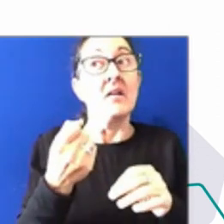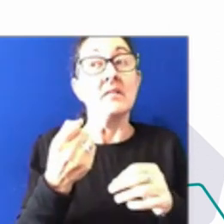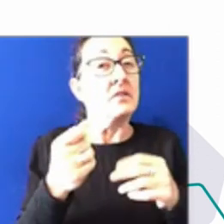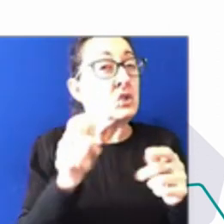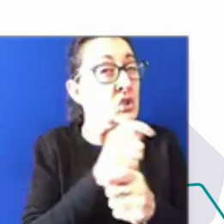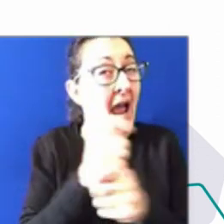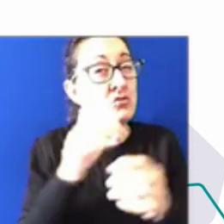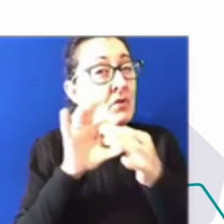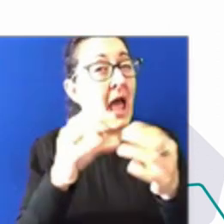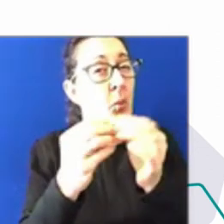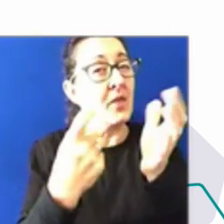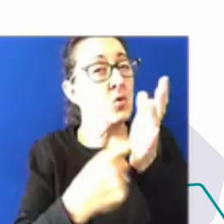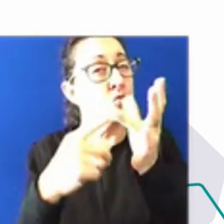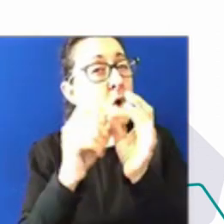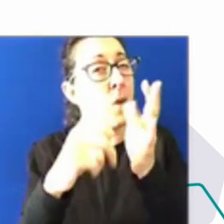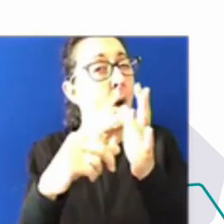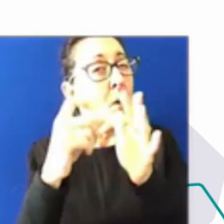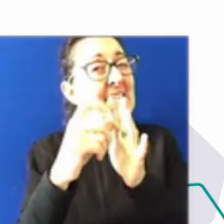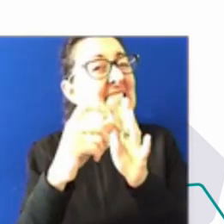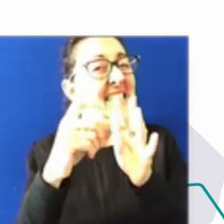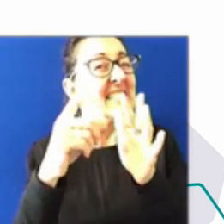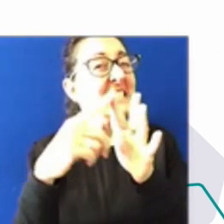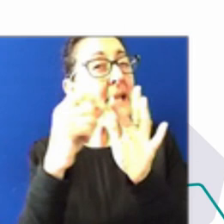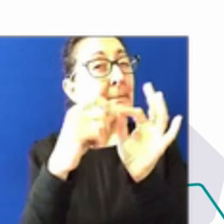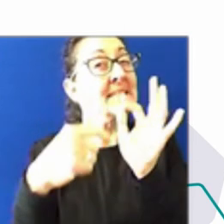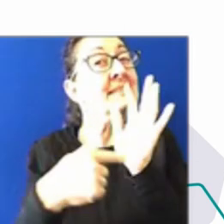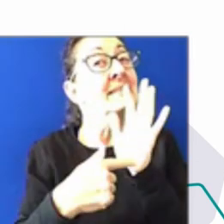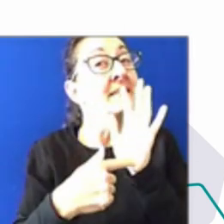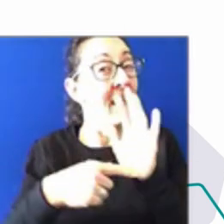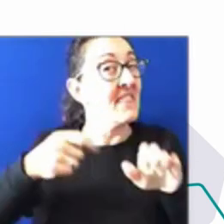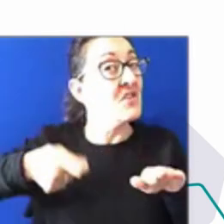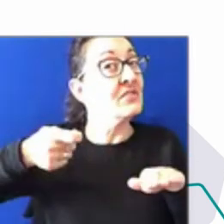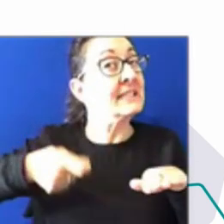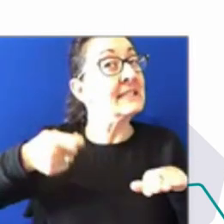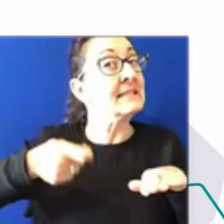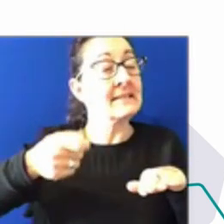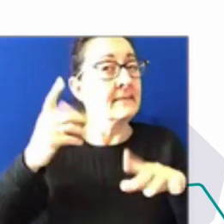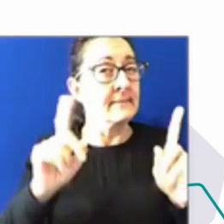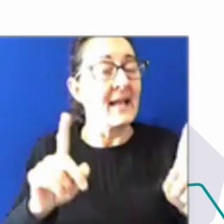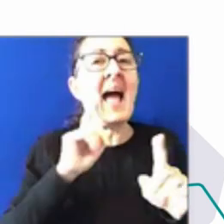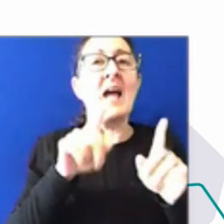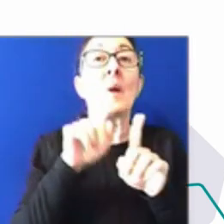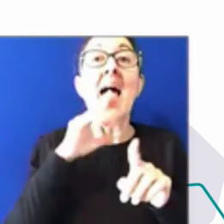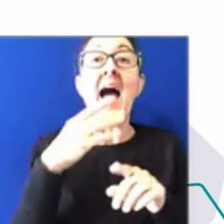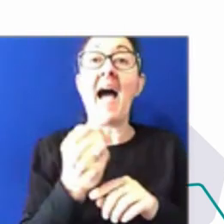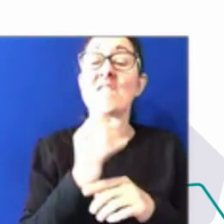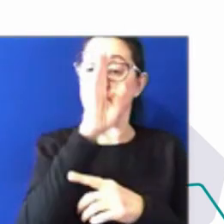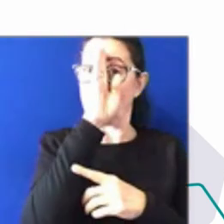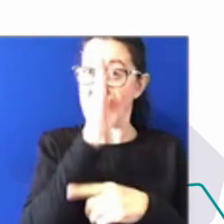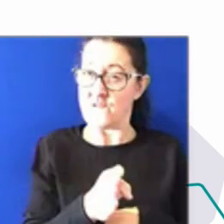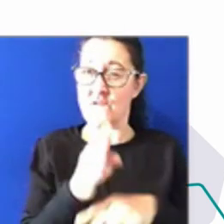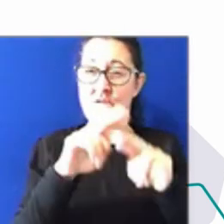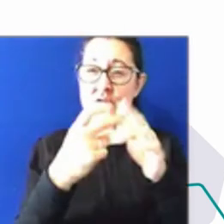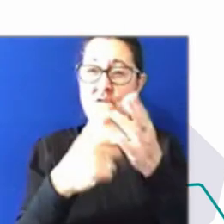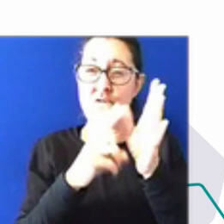particularly in regards to the APS being apolitical, frank and fearless in advice to government? And I'll throw this one